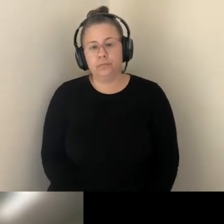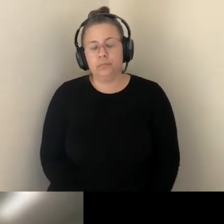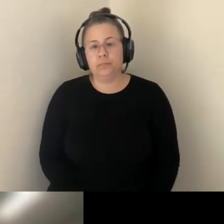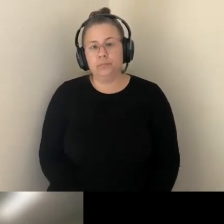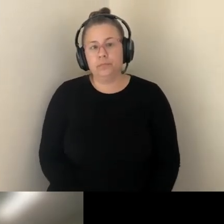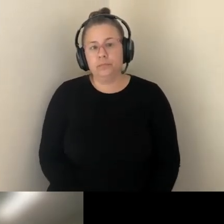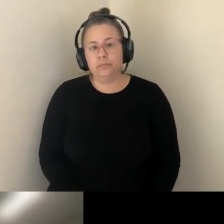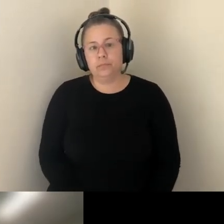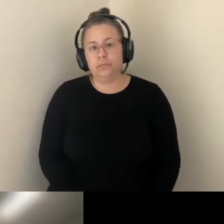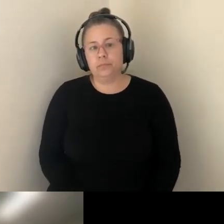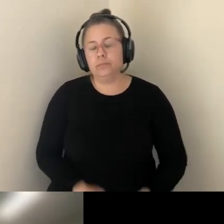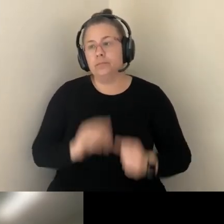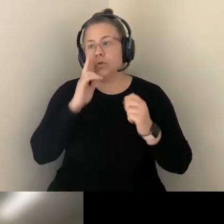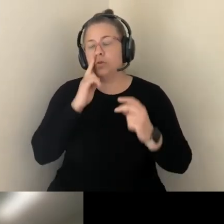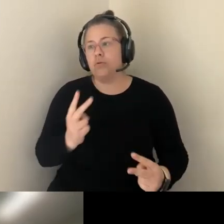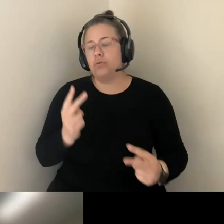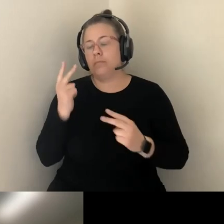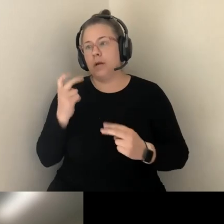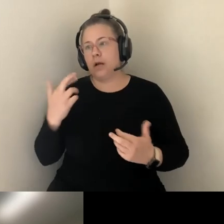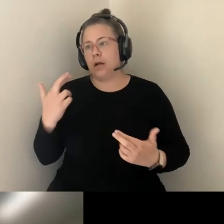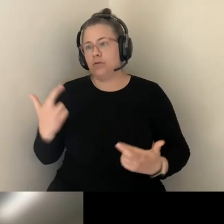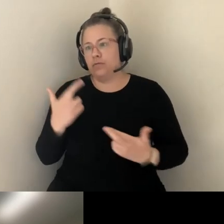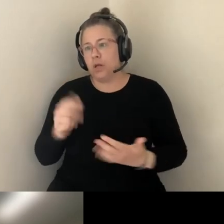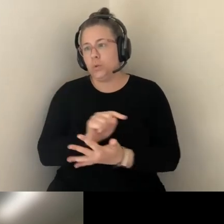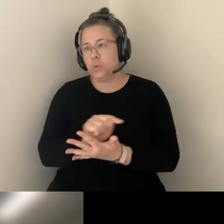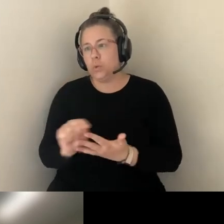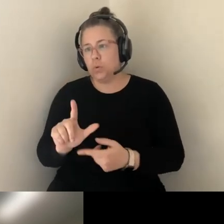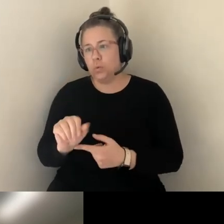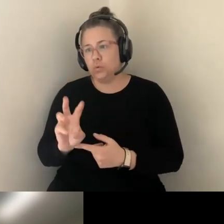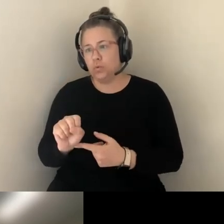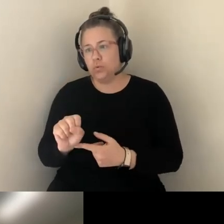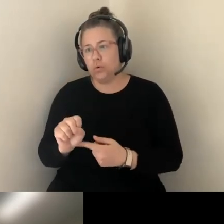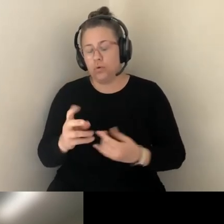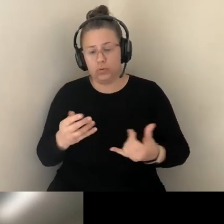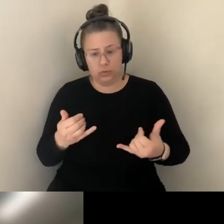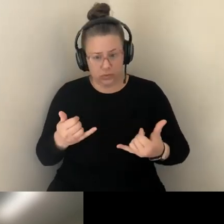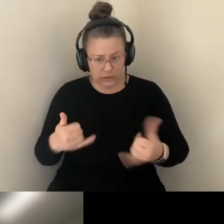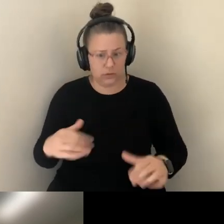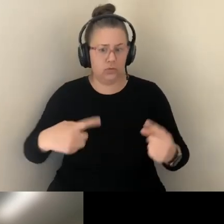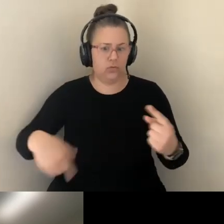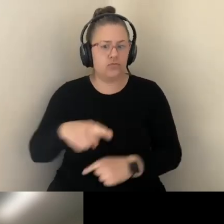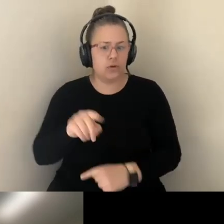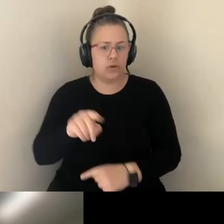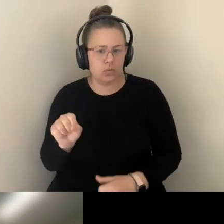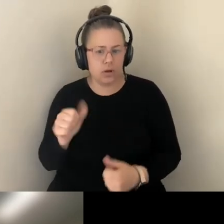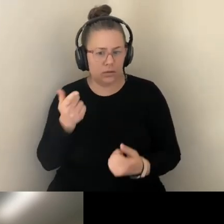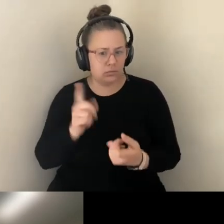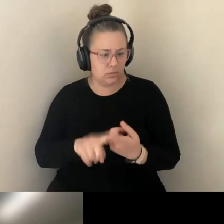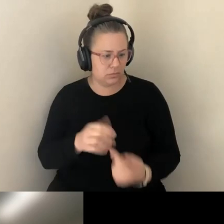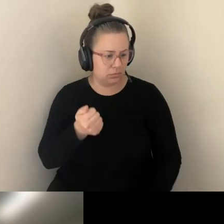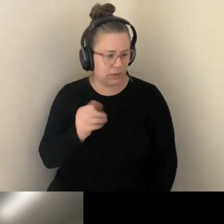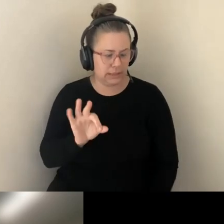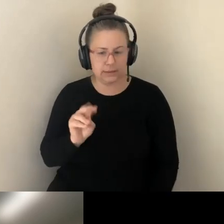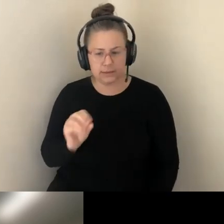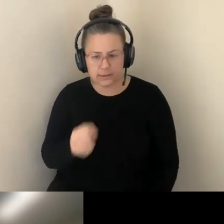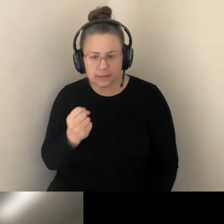REALIZE THAT THOSE LAWS WERE ON THE BOOKS UNTIL THE 1960S AND 70S IN THE UNITED STATES. THEY REALLY DIDN'T START TO